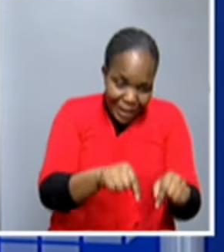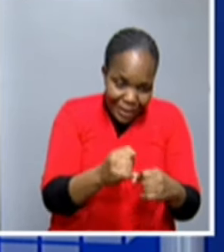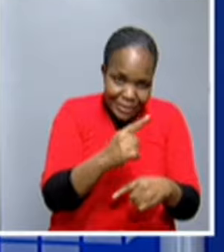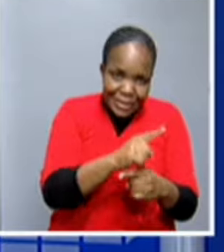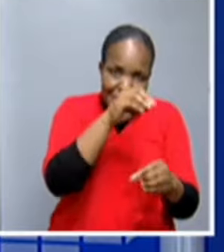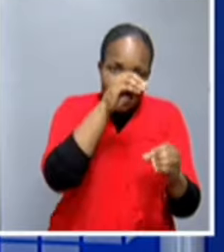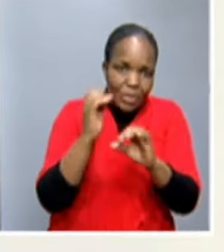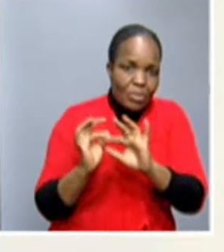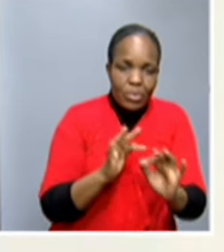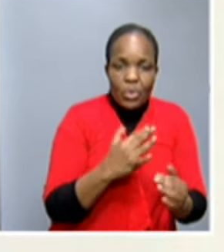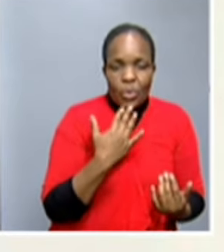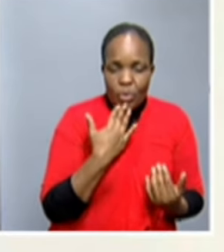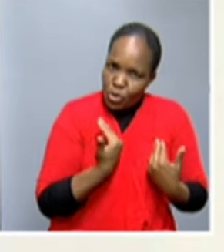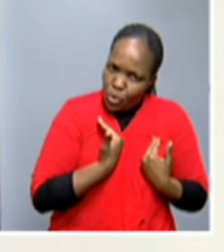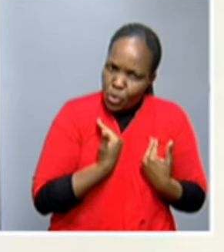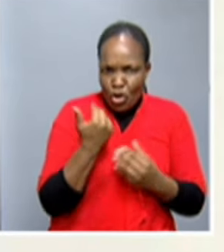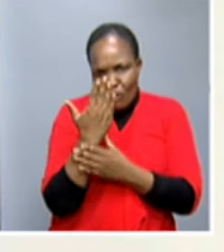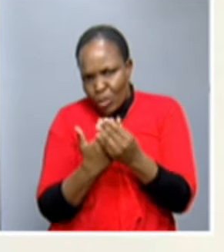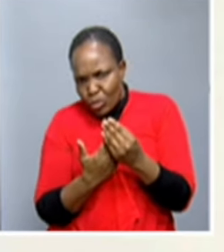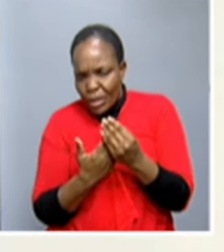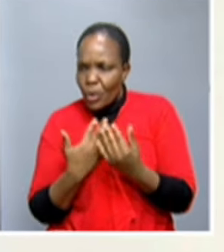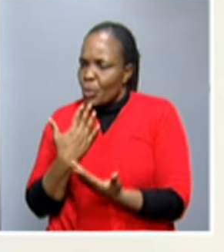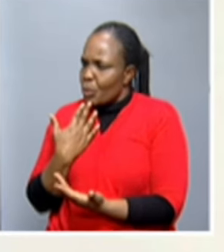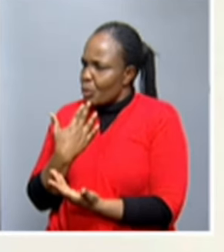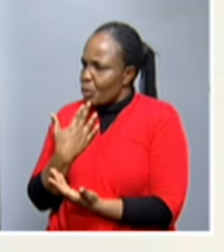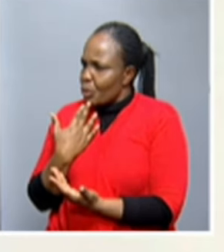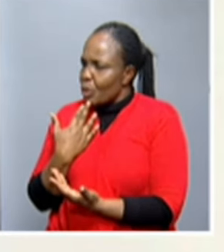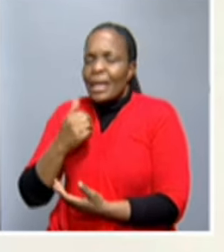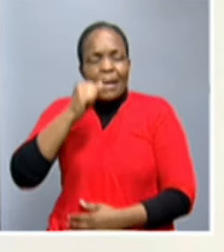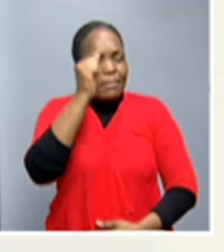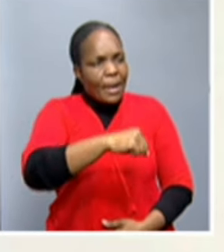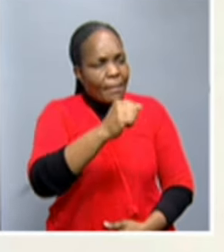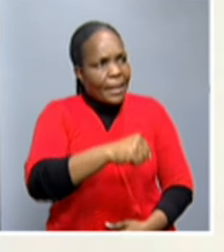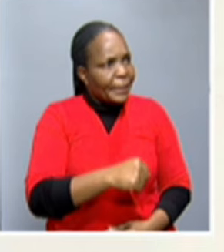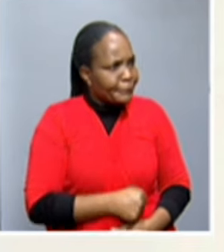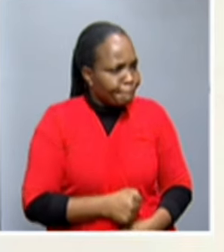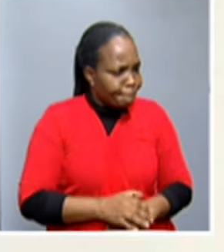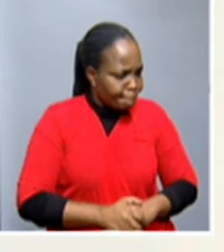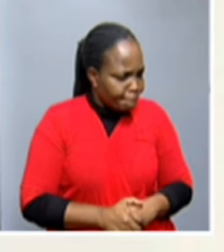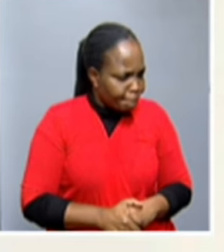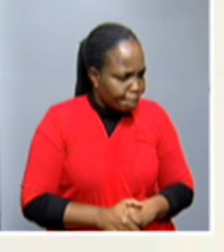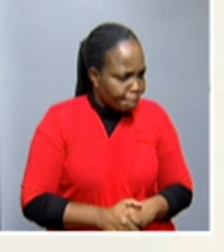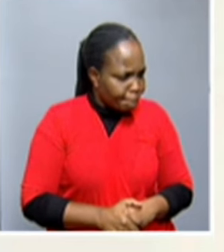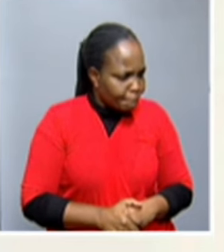Oh, yes. I spoke to some